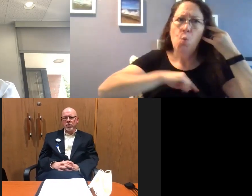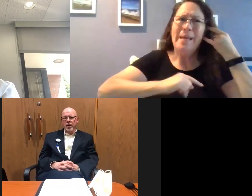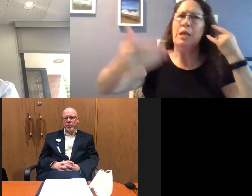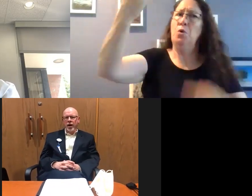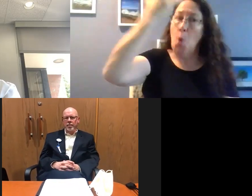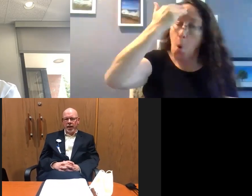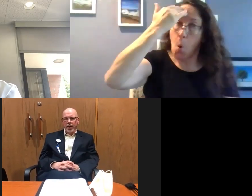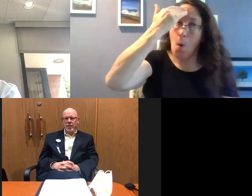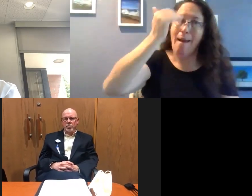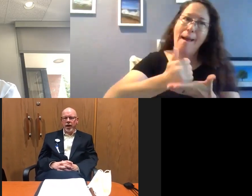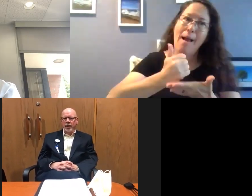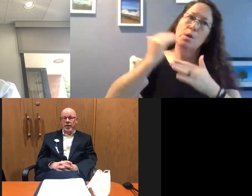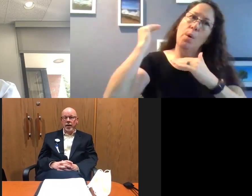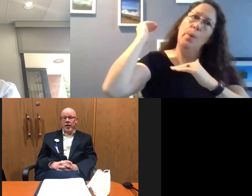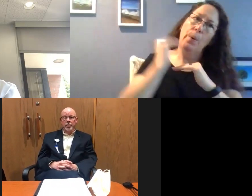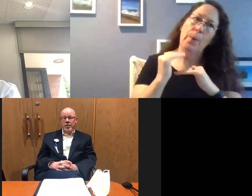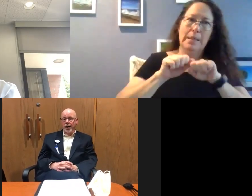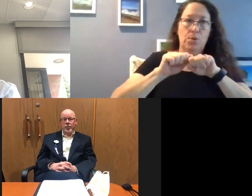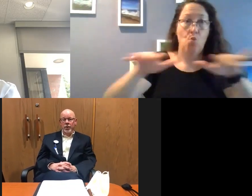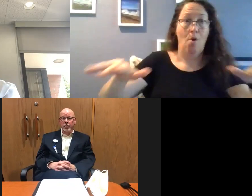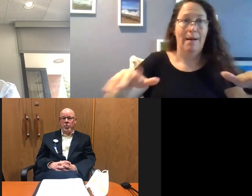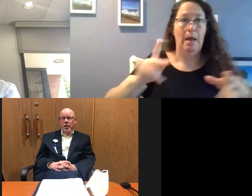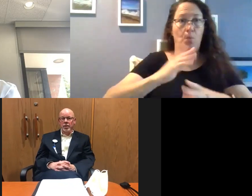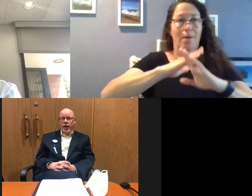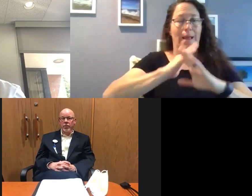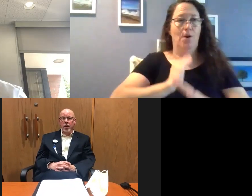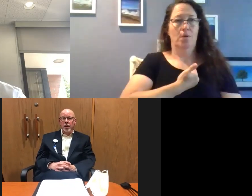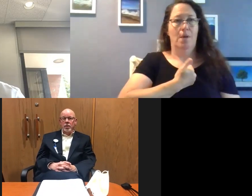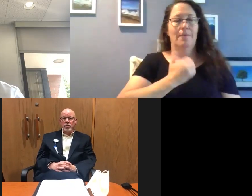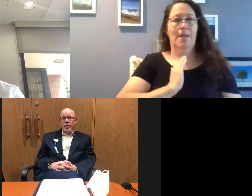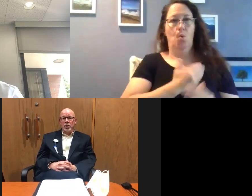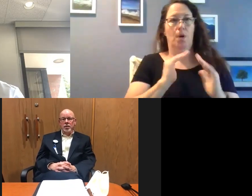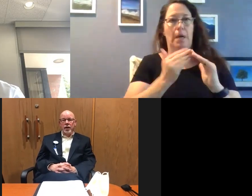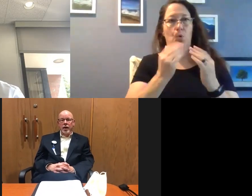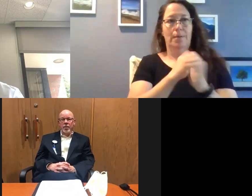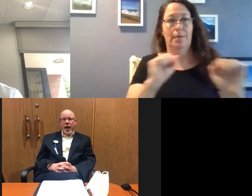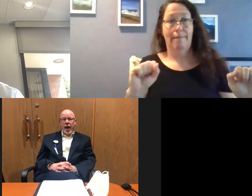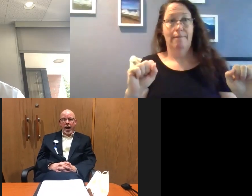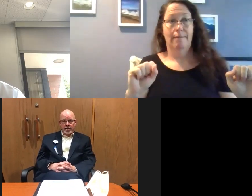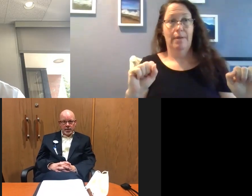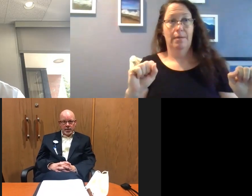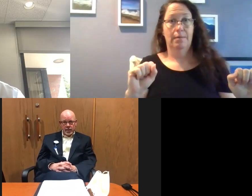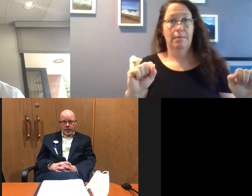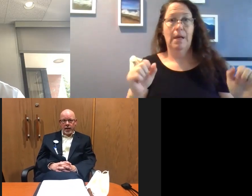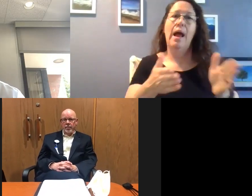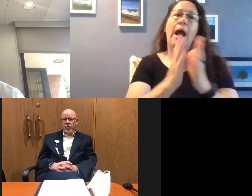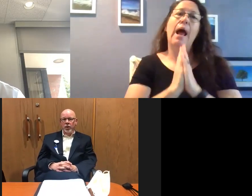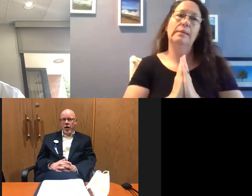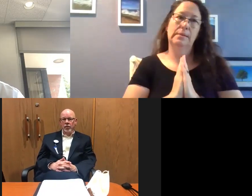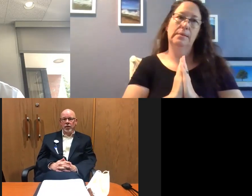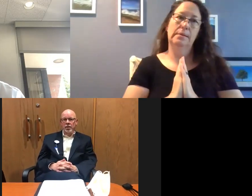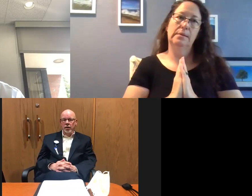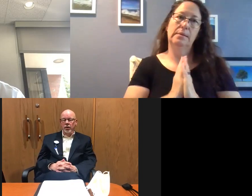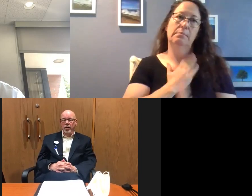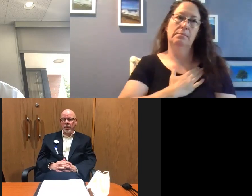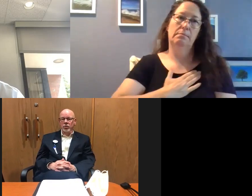of, of trying to mitigate the spread and keep ourselves and our communities safe. So I just, um, ask, um, that we